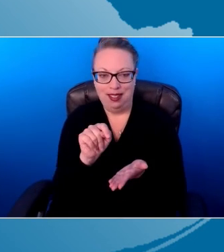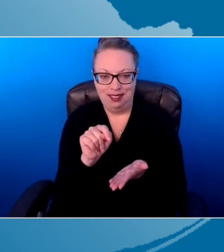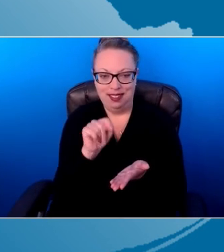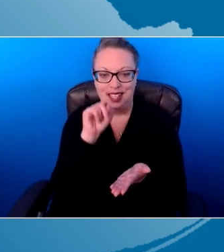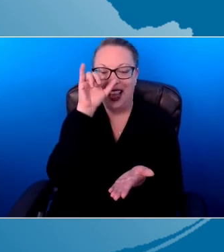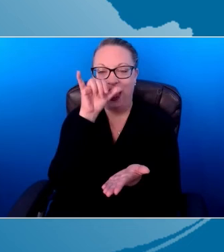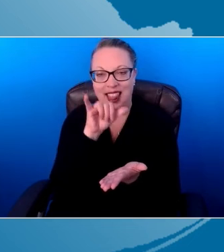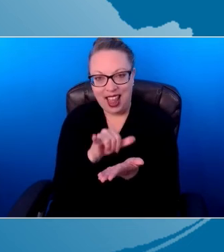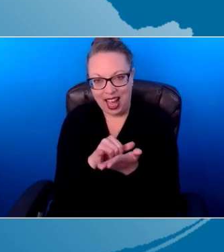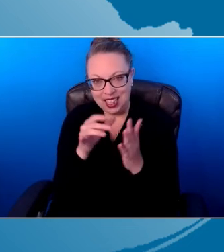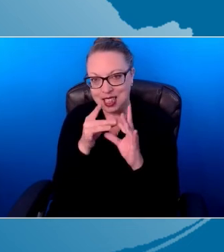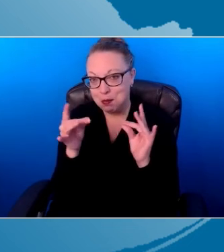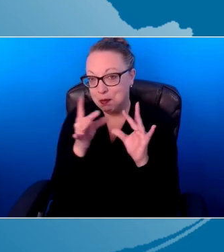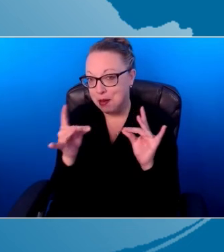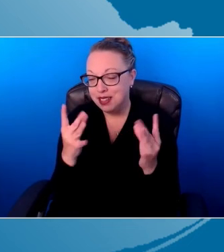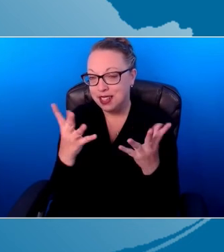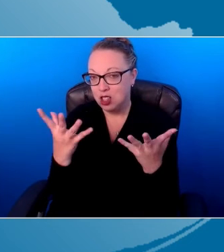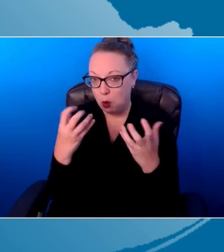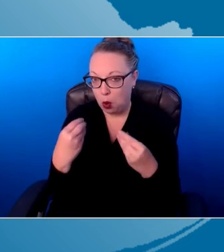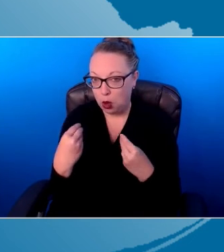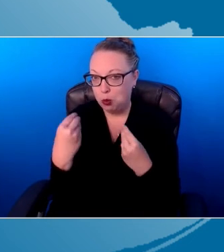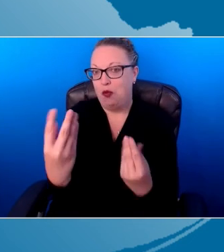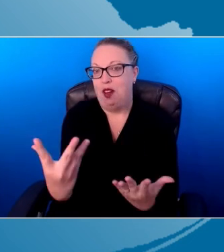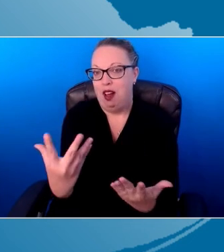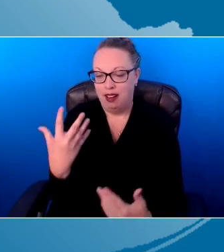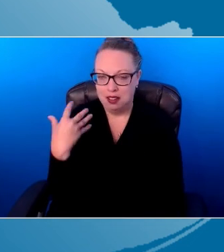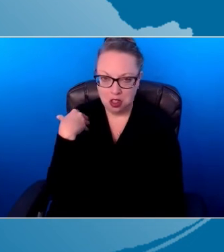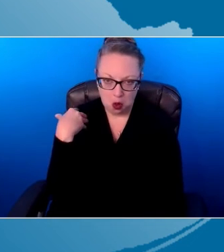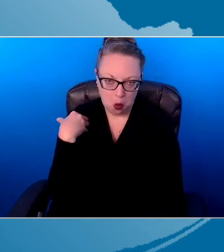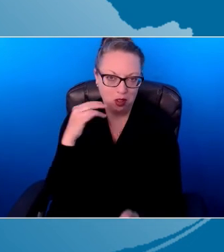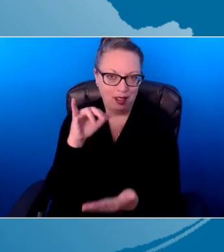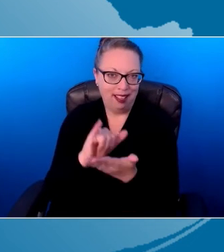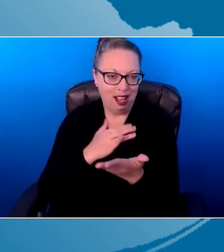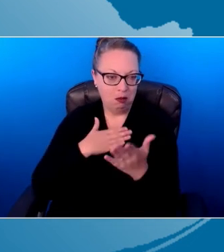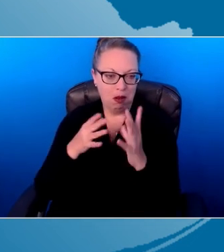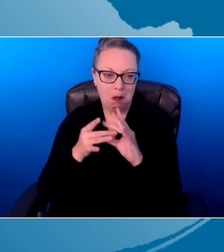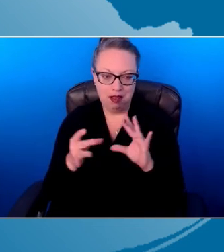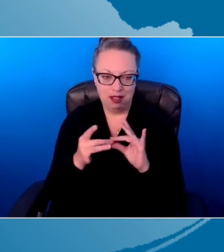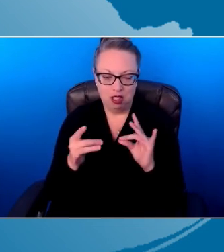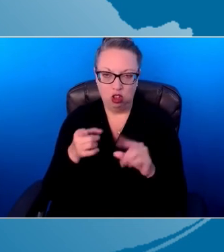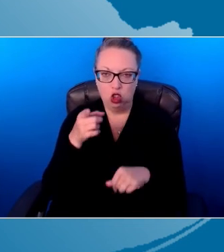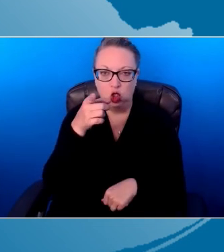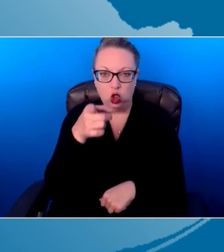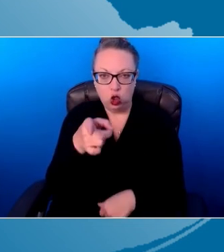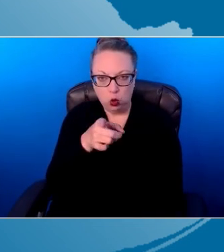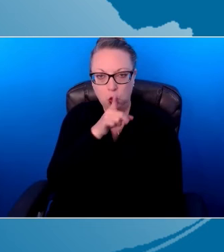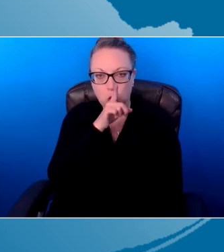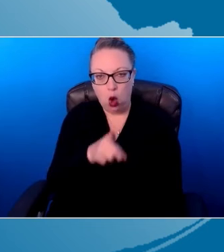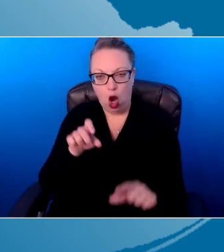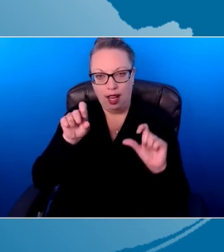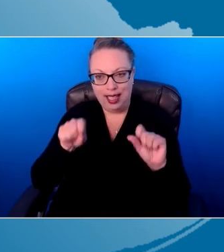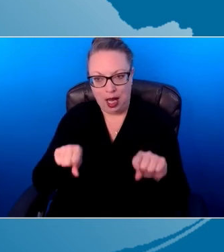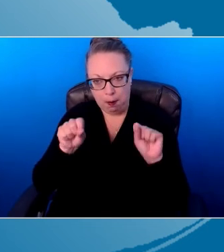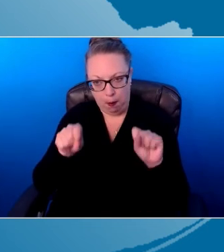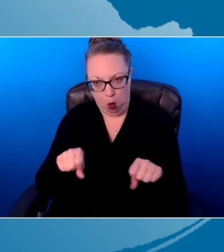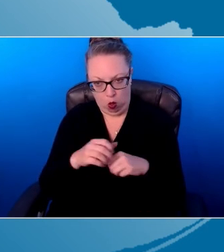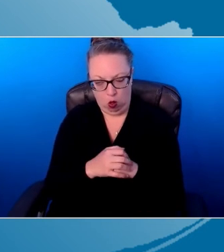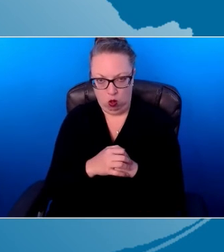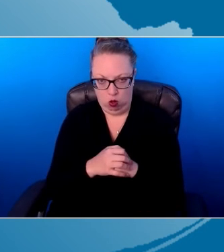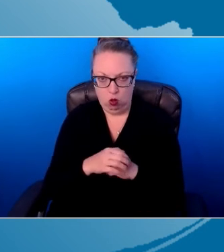send. As a coach, that's the message that I want to send. I want caregivers to know